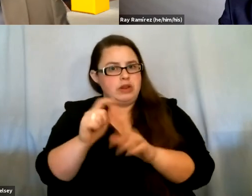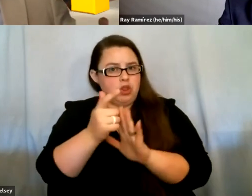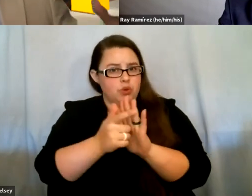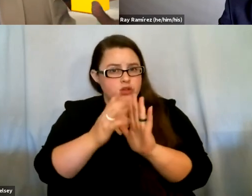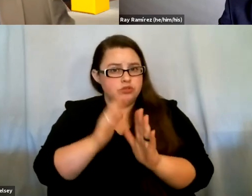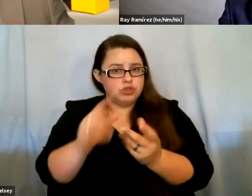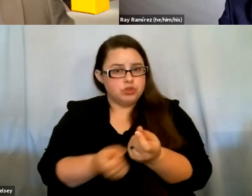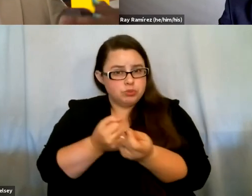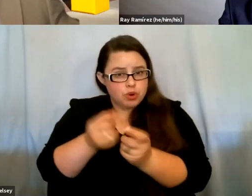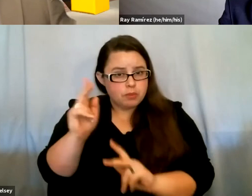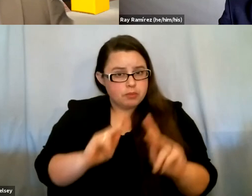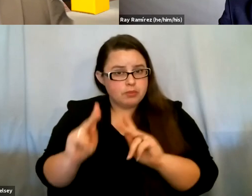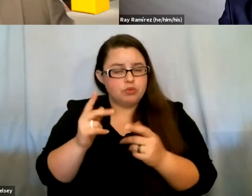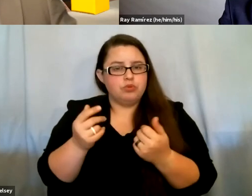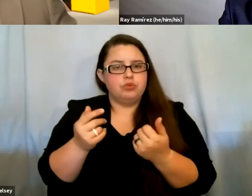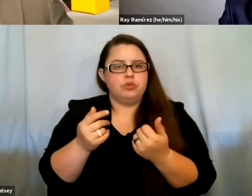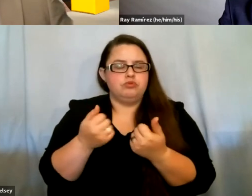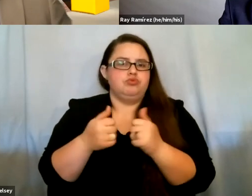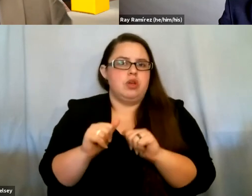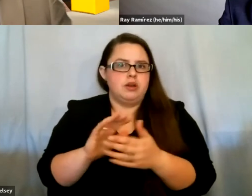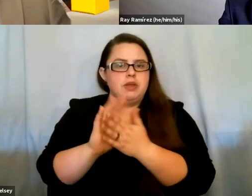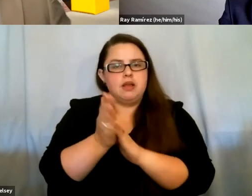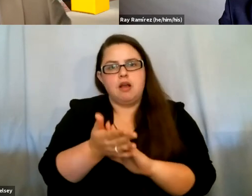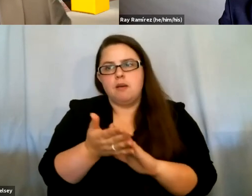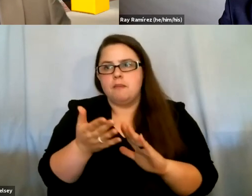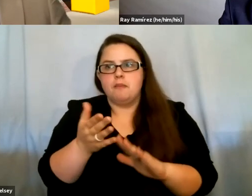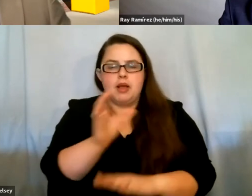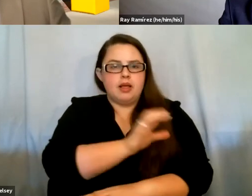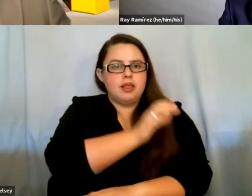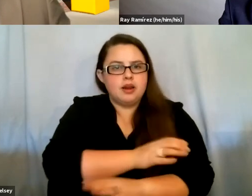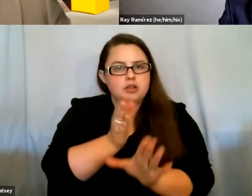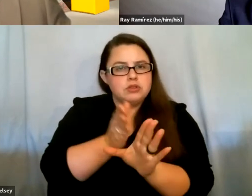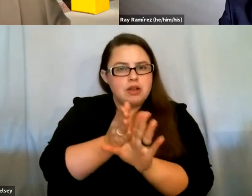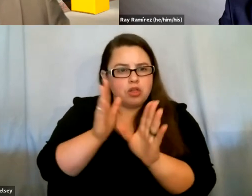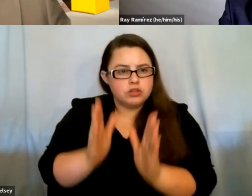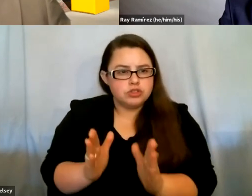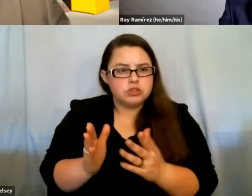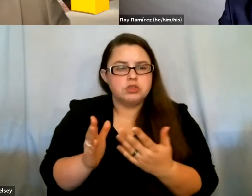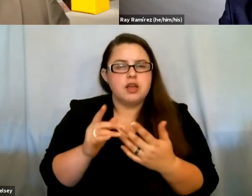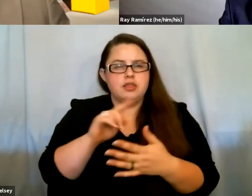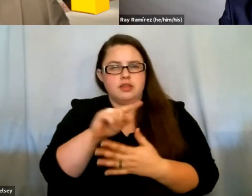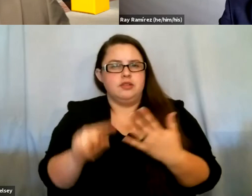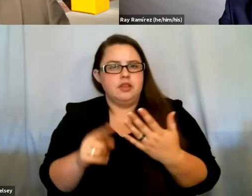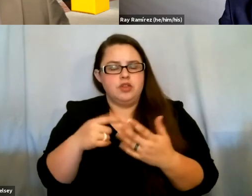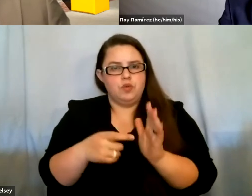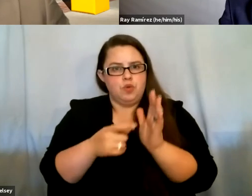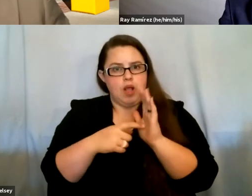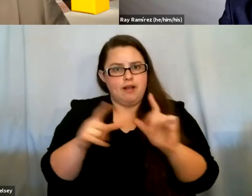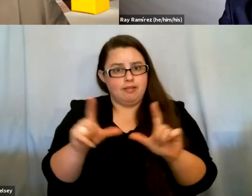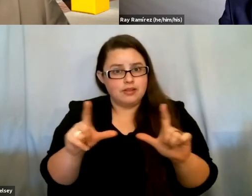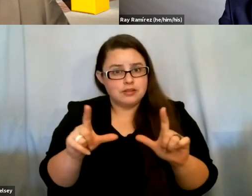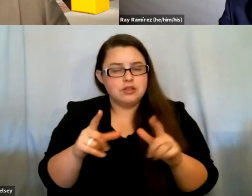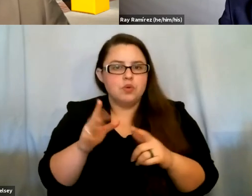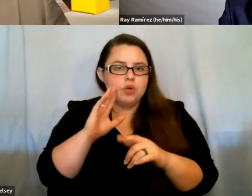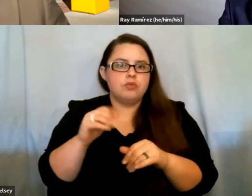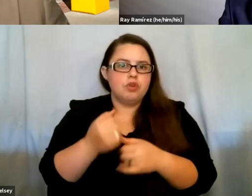that are trying to get, you know, become clinical psychologists, right? So things like that that require barriers. So they're going to also